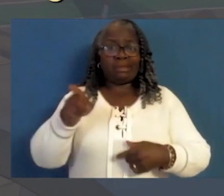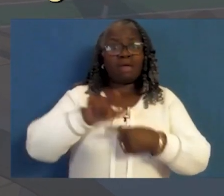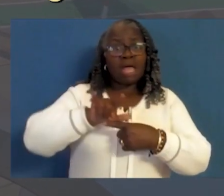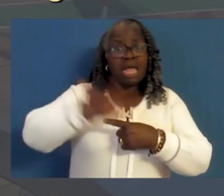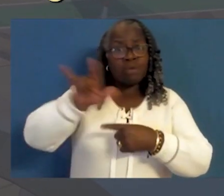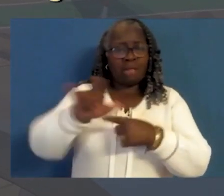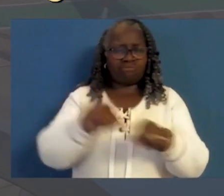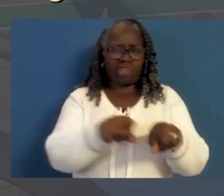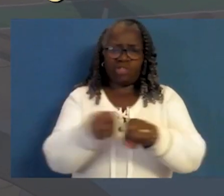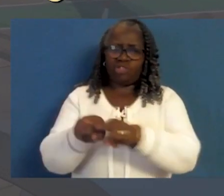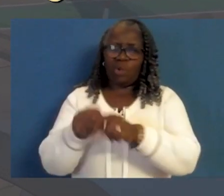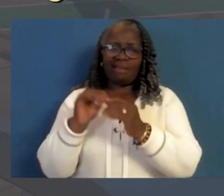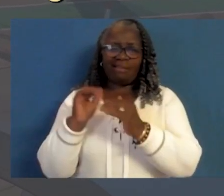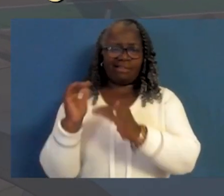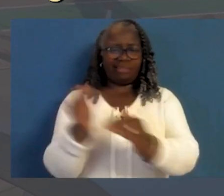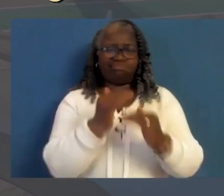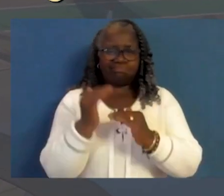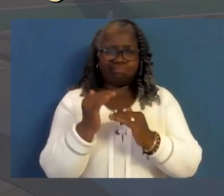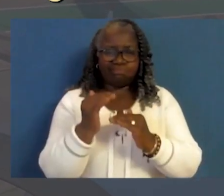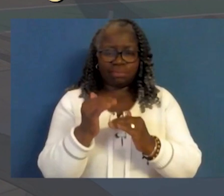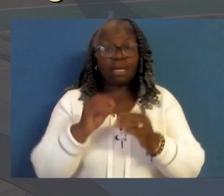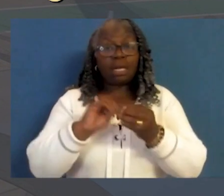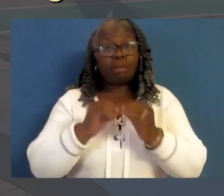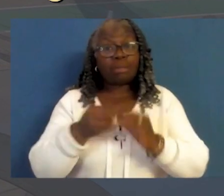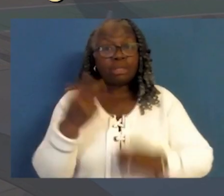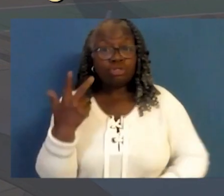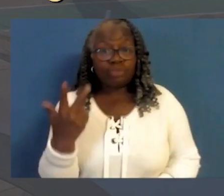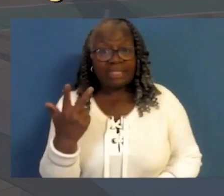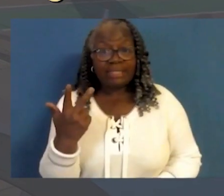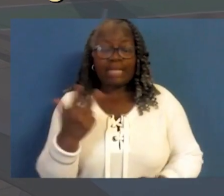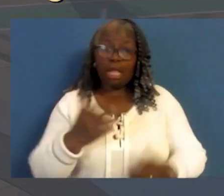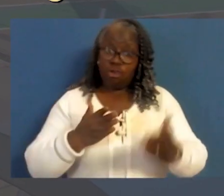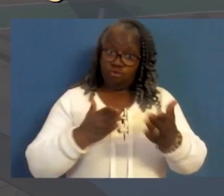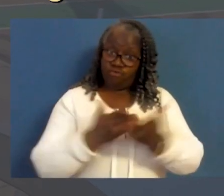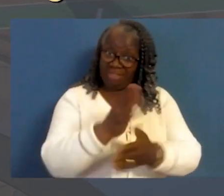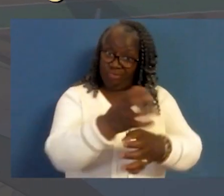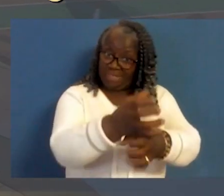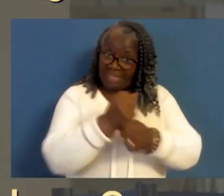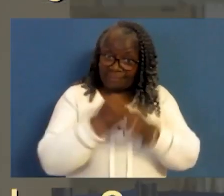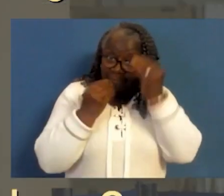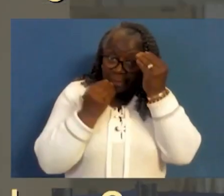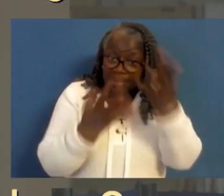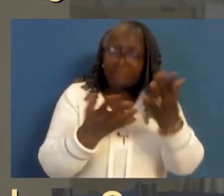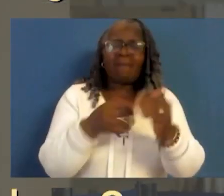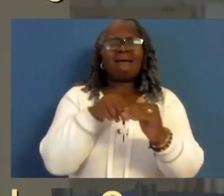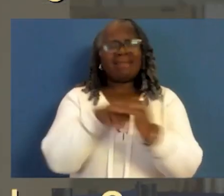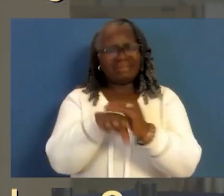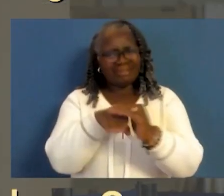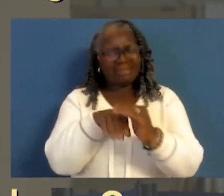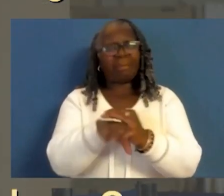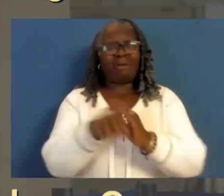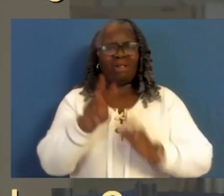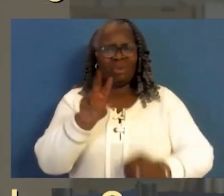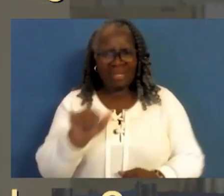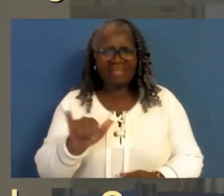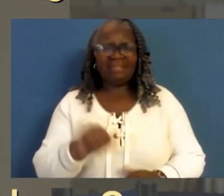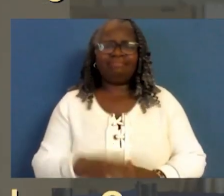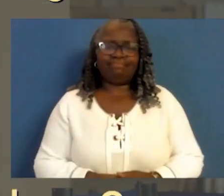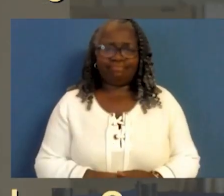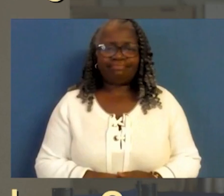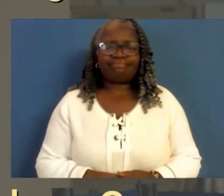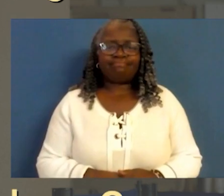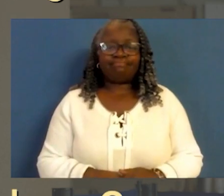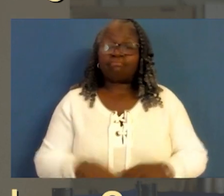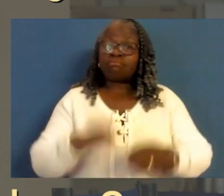information about services and aircraft capabilities and limitations. Number three, the right to receive